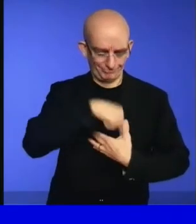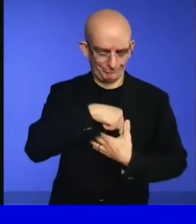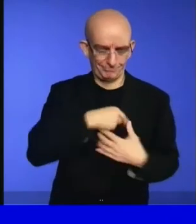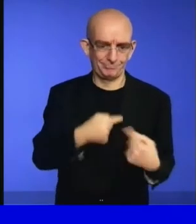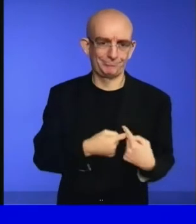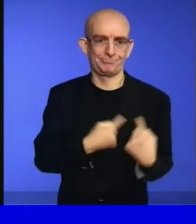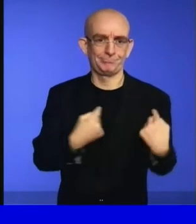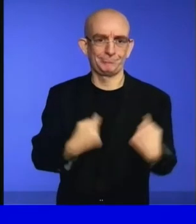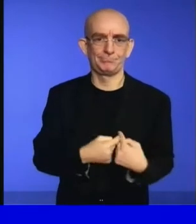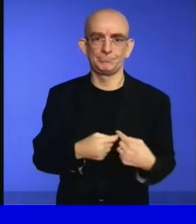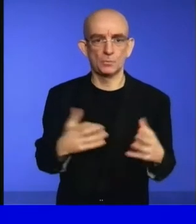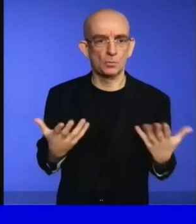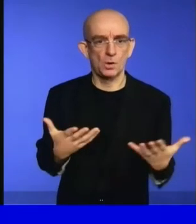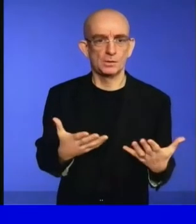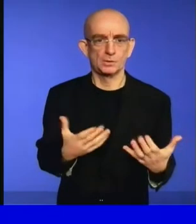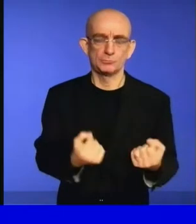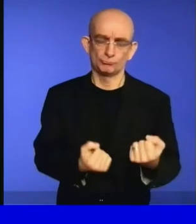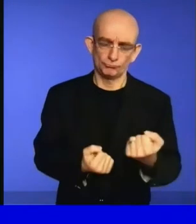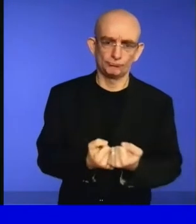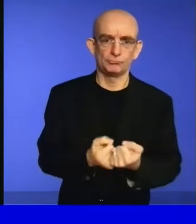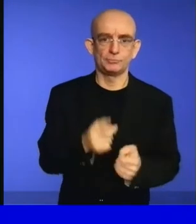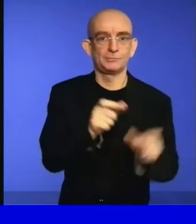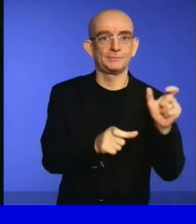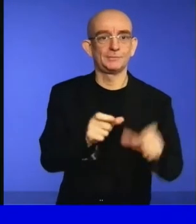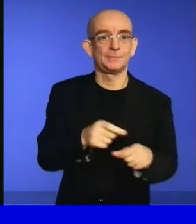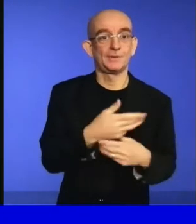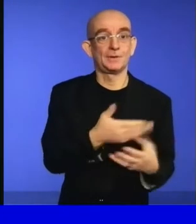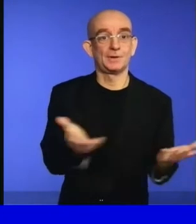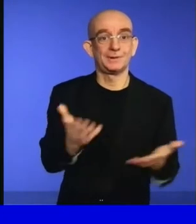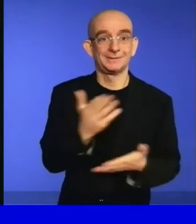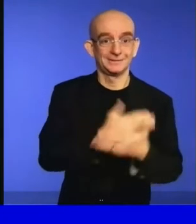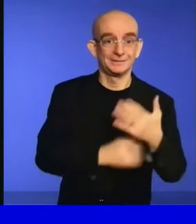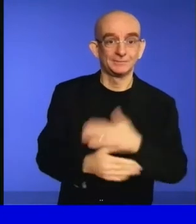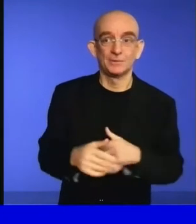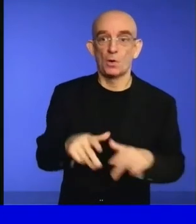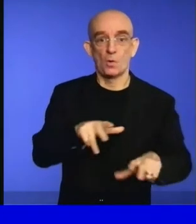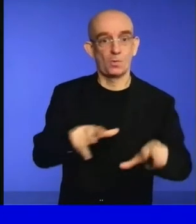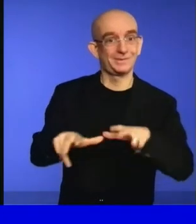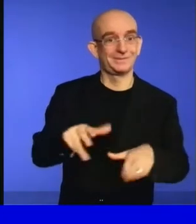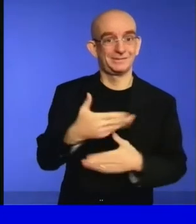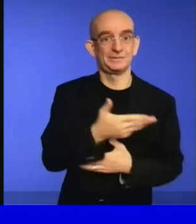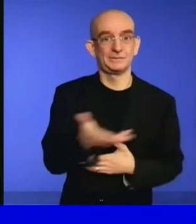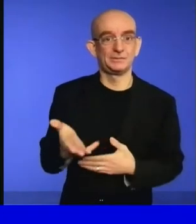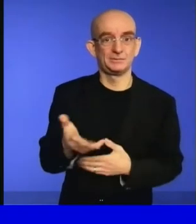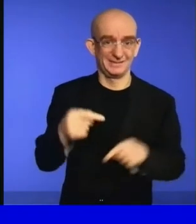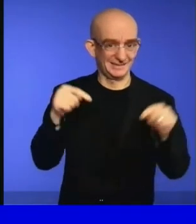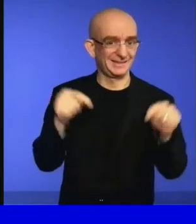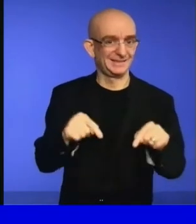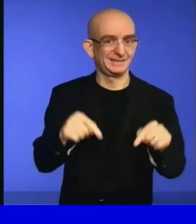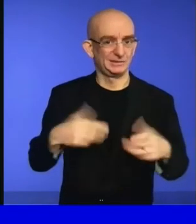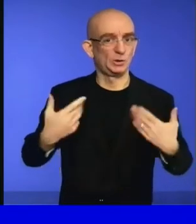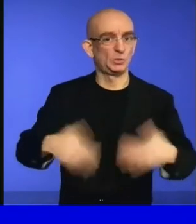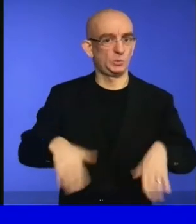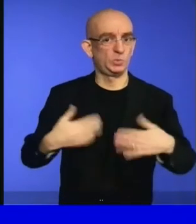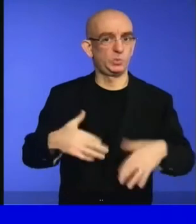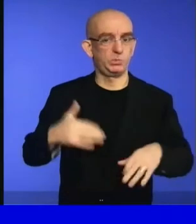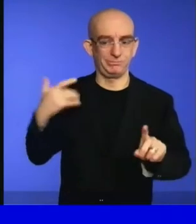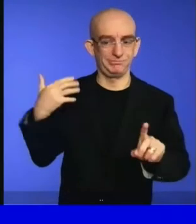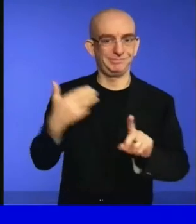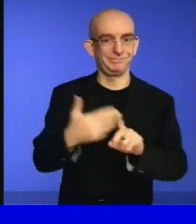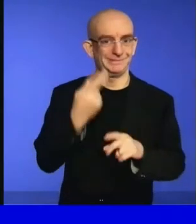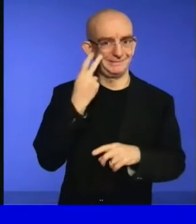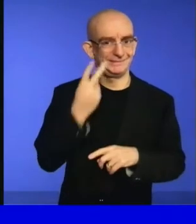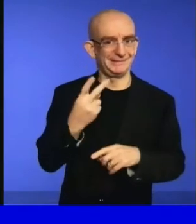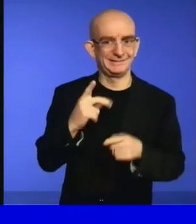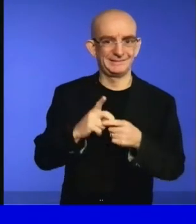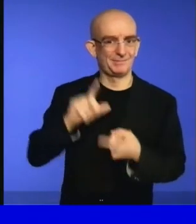will help to ensure we real build back better. Thank you so much.